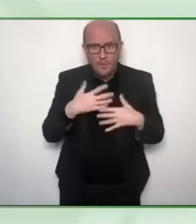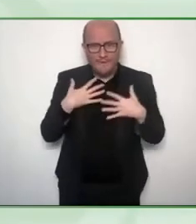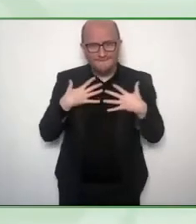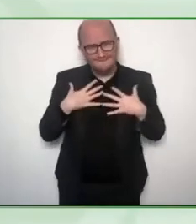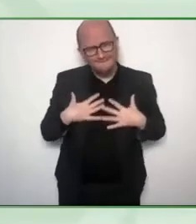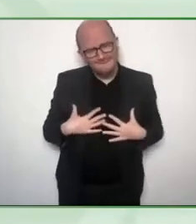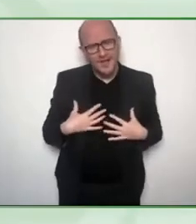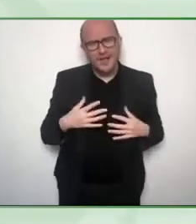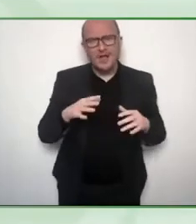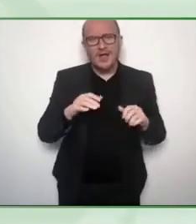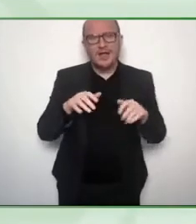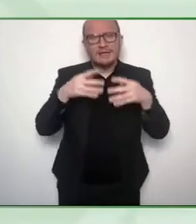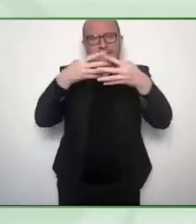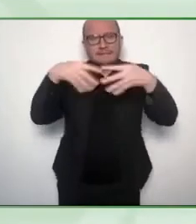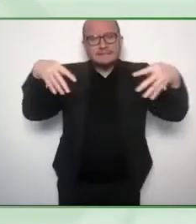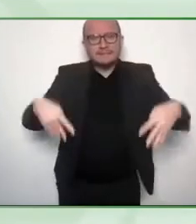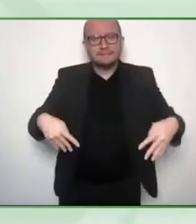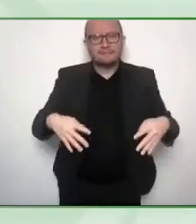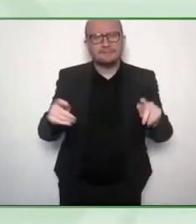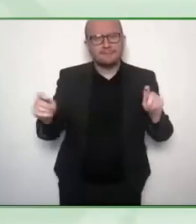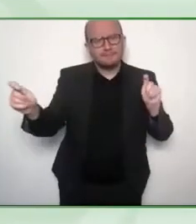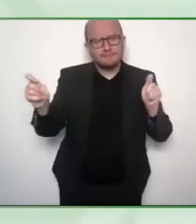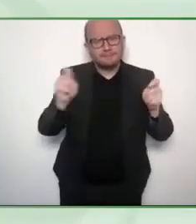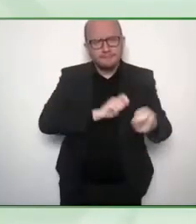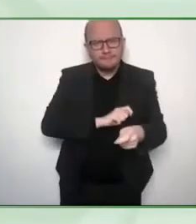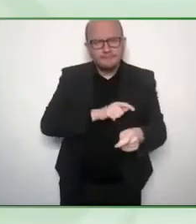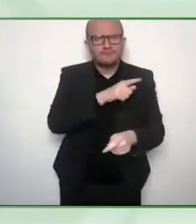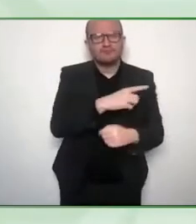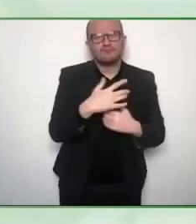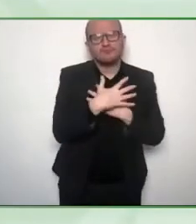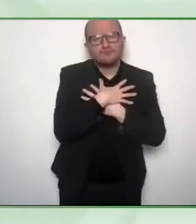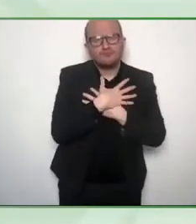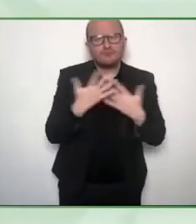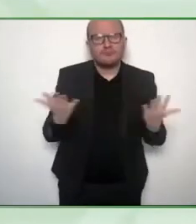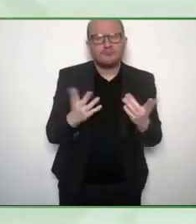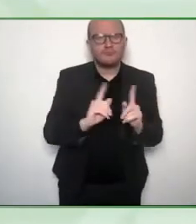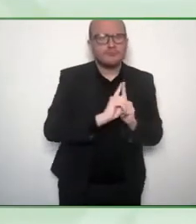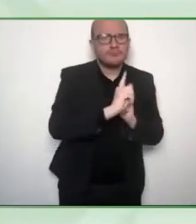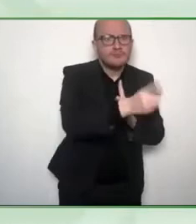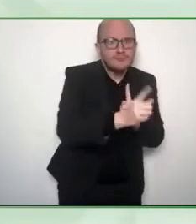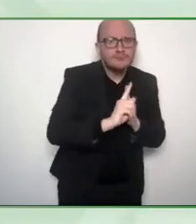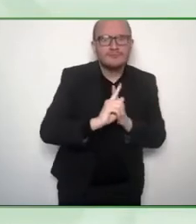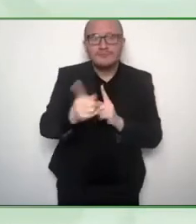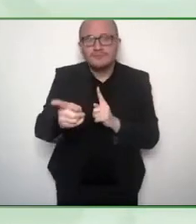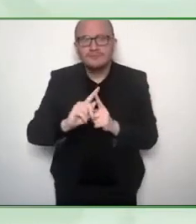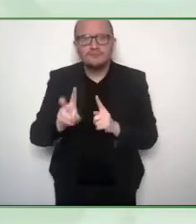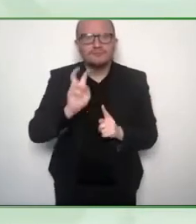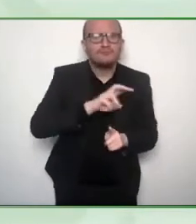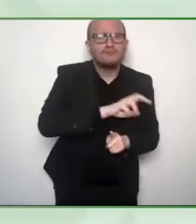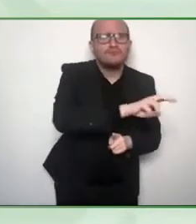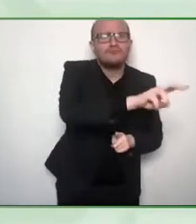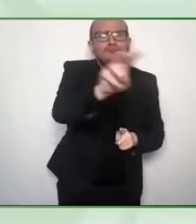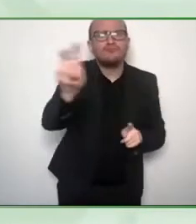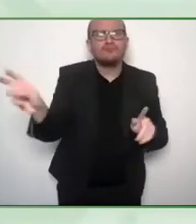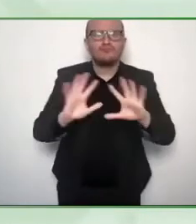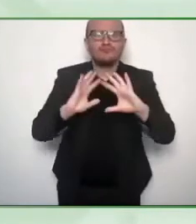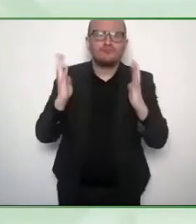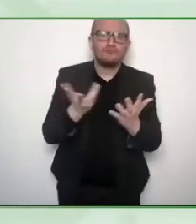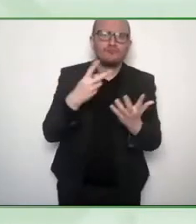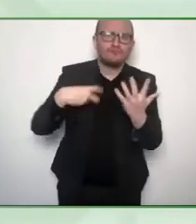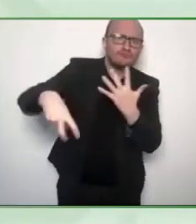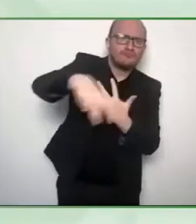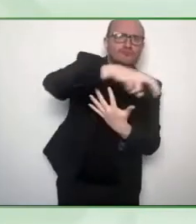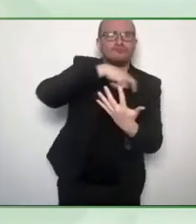tourism. And I heard you speaking, I think it was yesterday, saying that your dream and desire is that